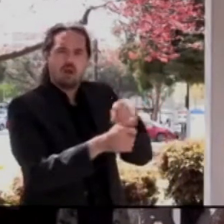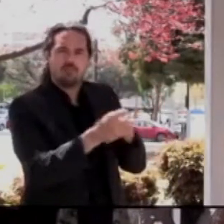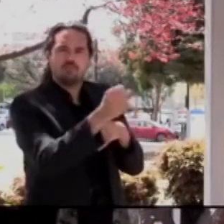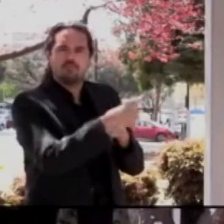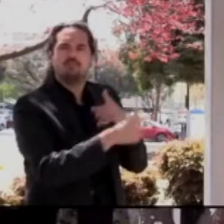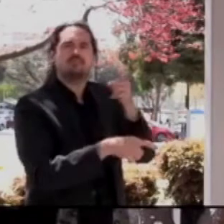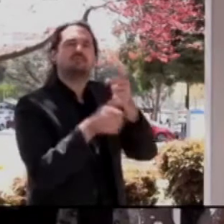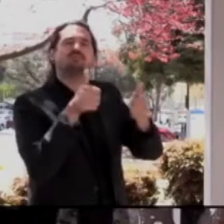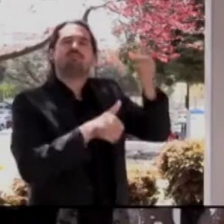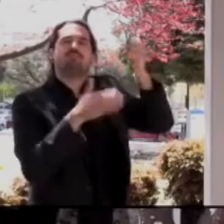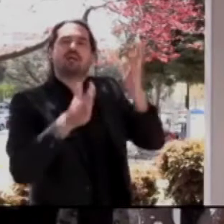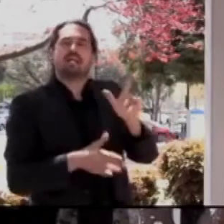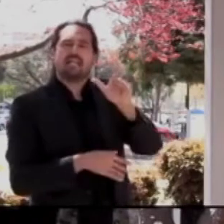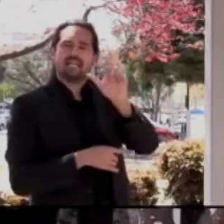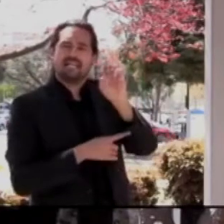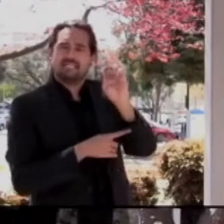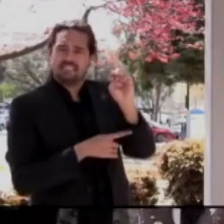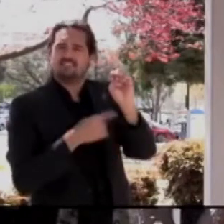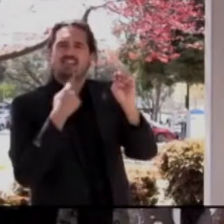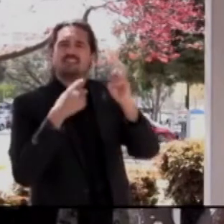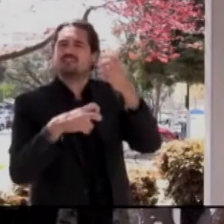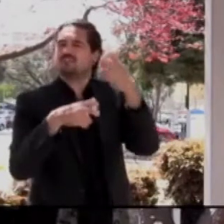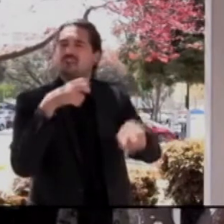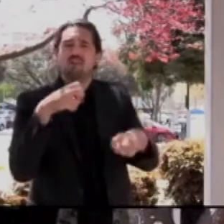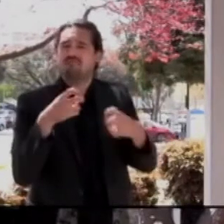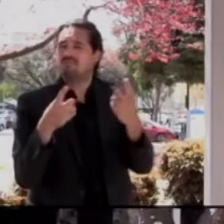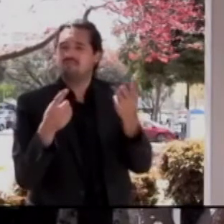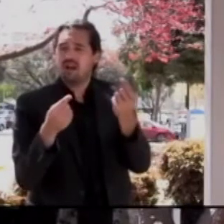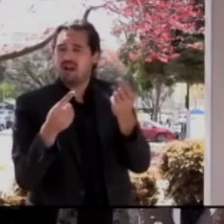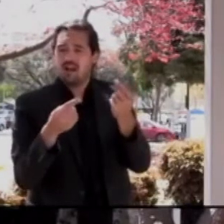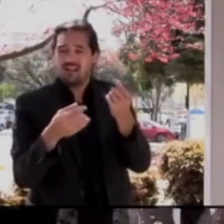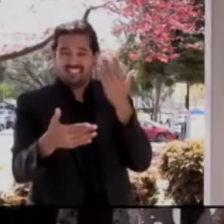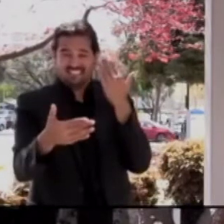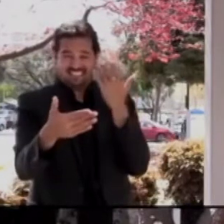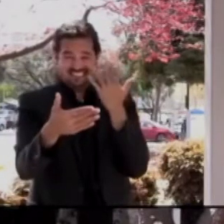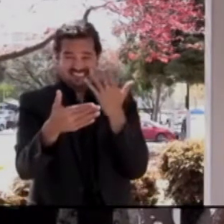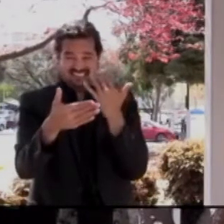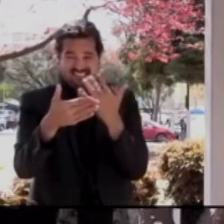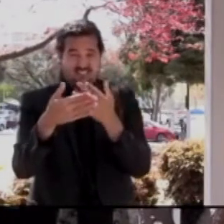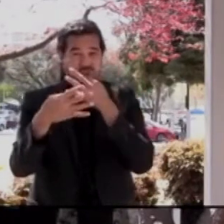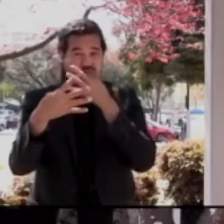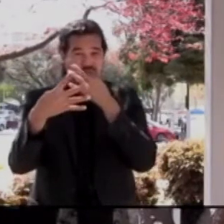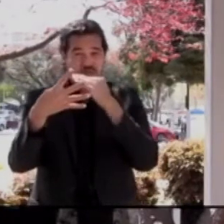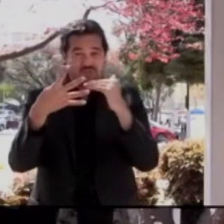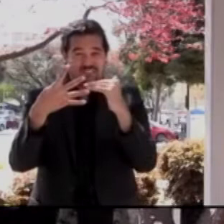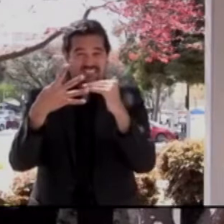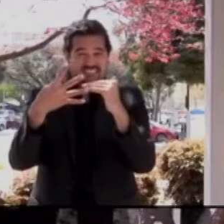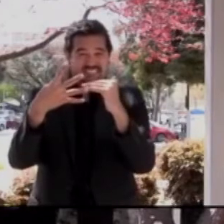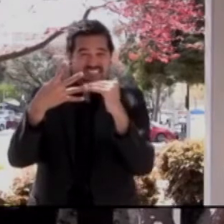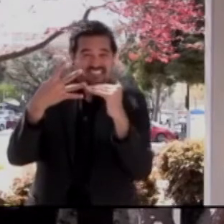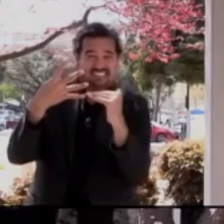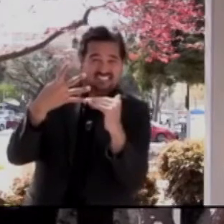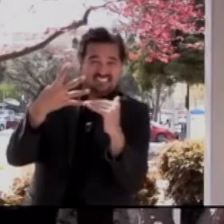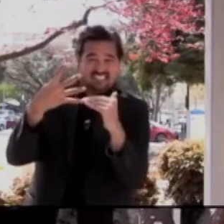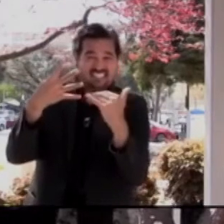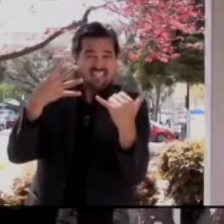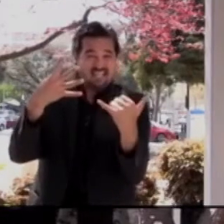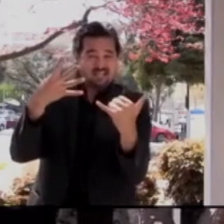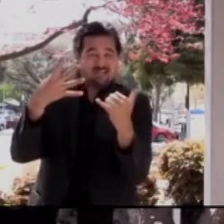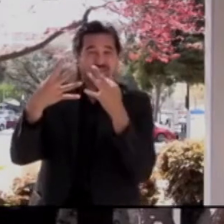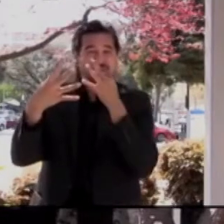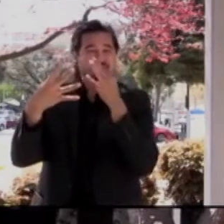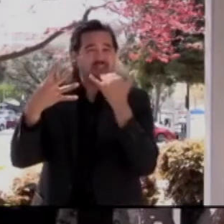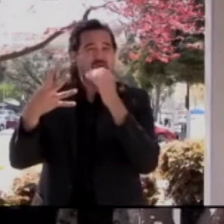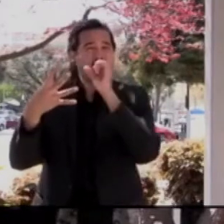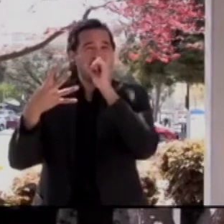will this do to push us that much closer to the next tier in terms of the opening? Well, this really isn't related to the